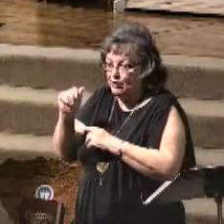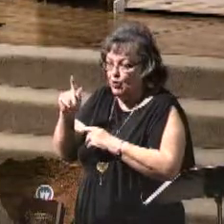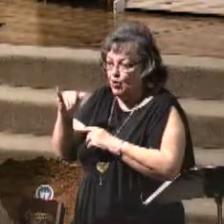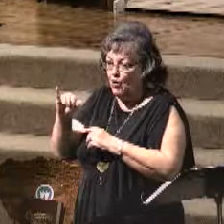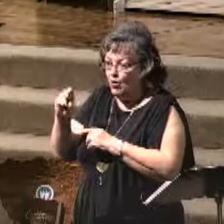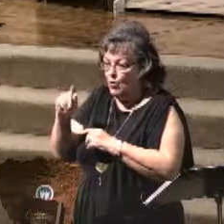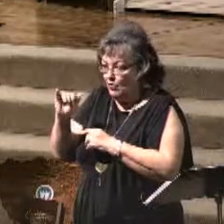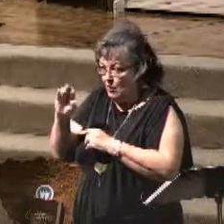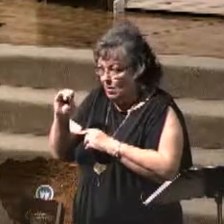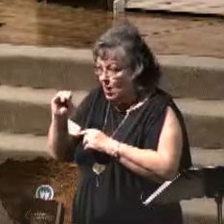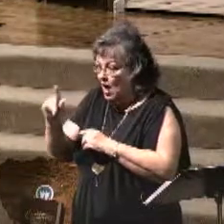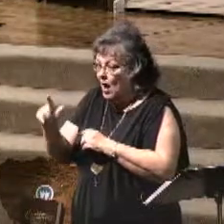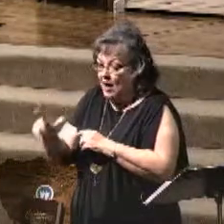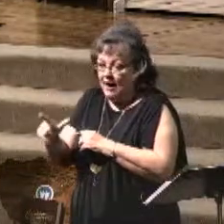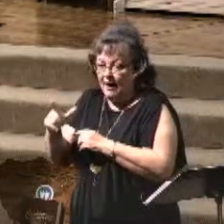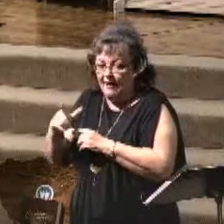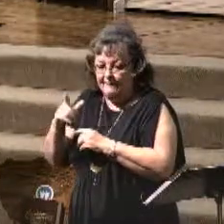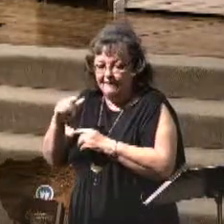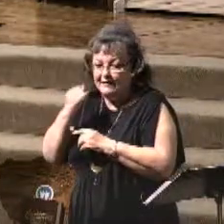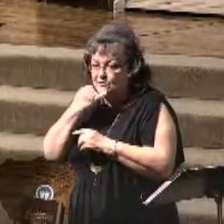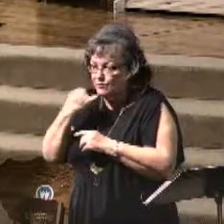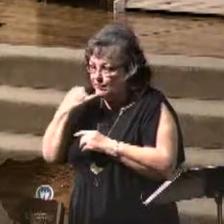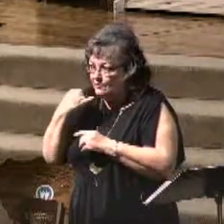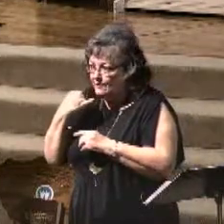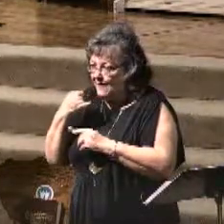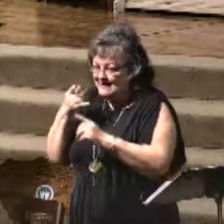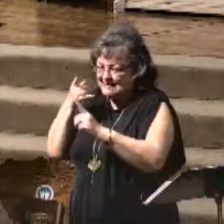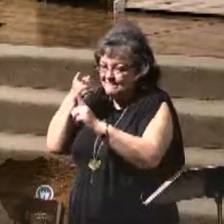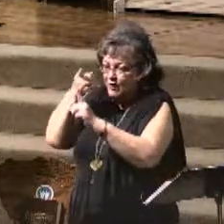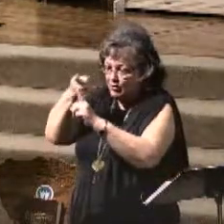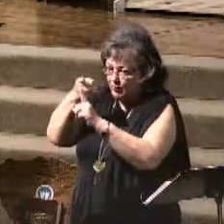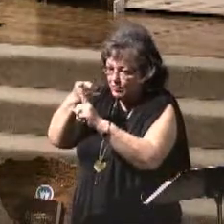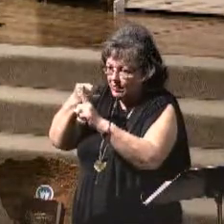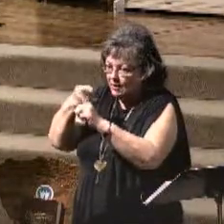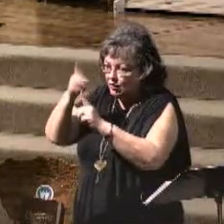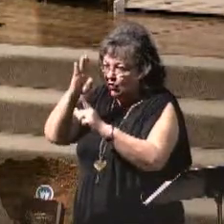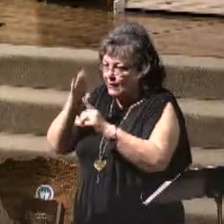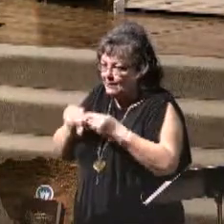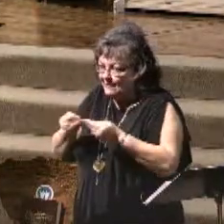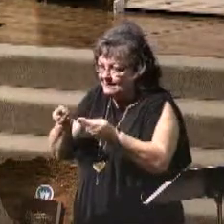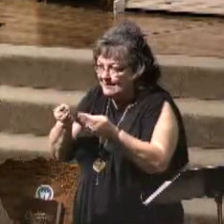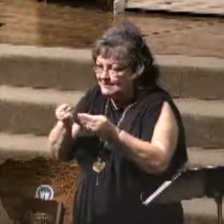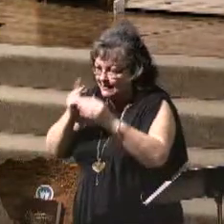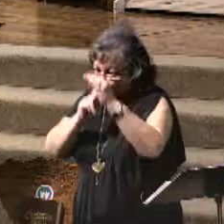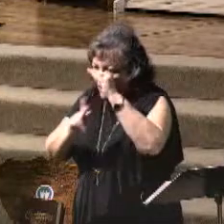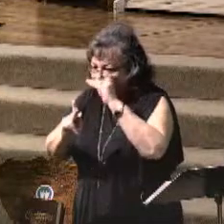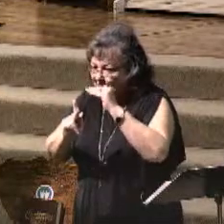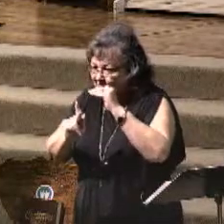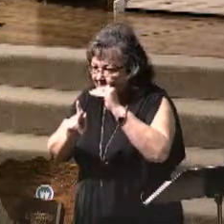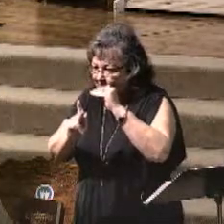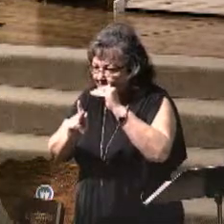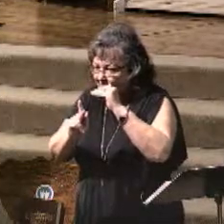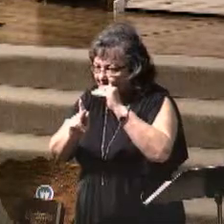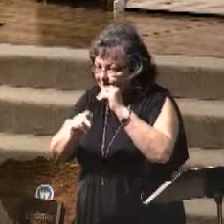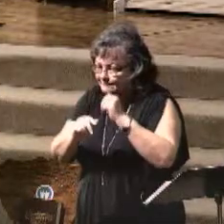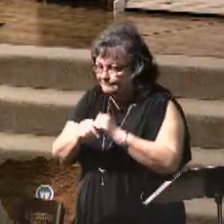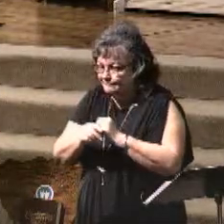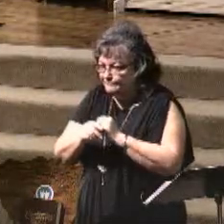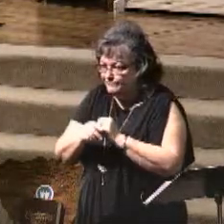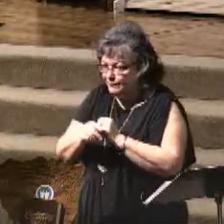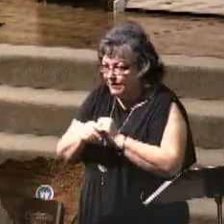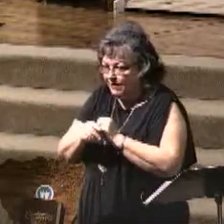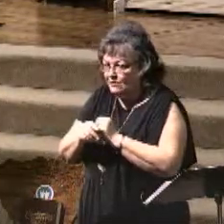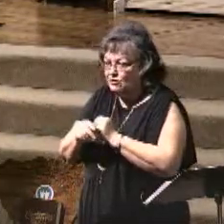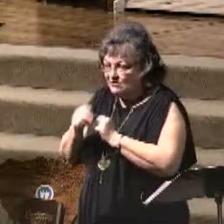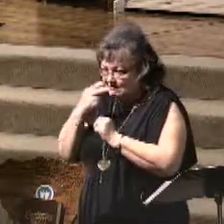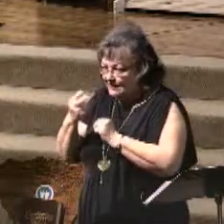focal point of prophecy that God is giving to us. So you see how things are, are just,